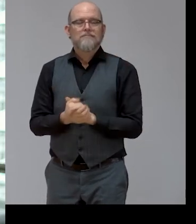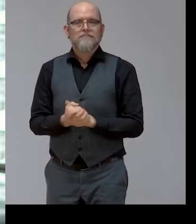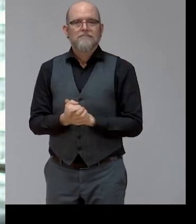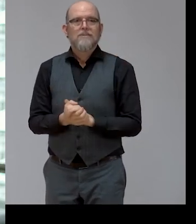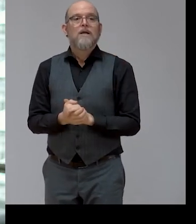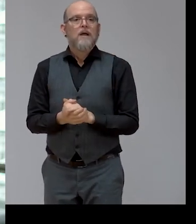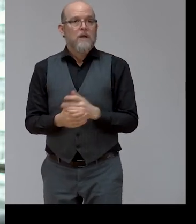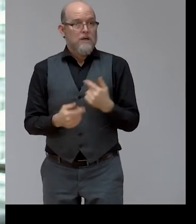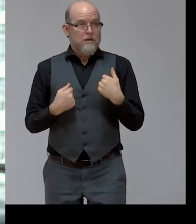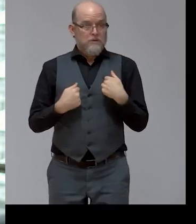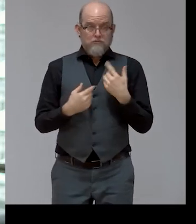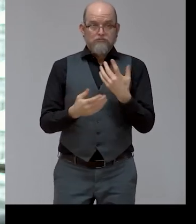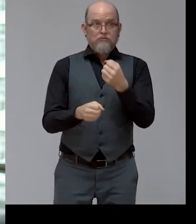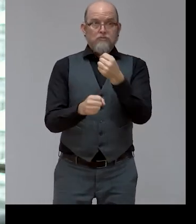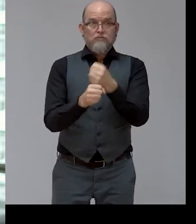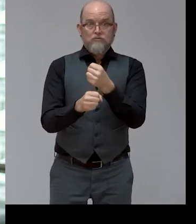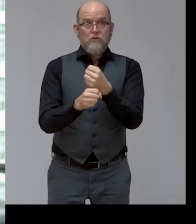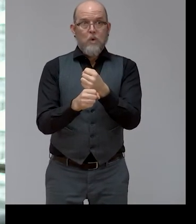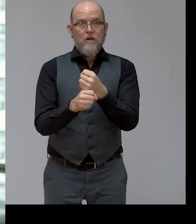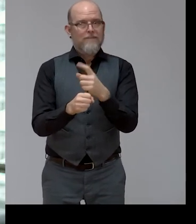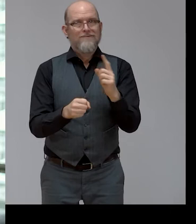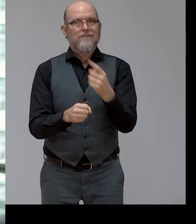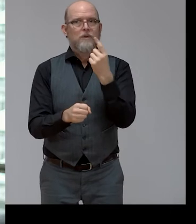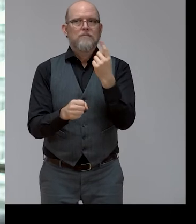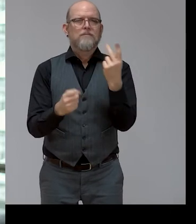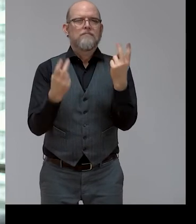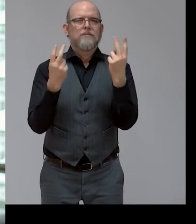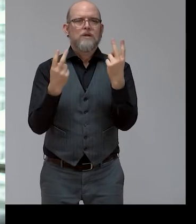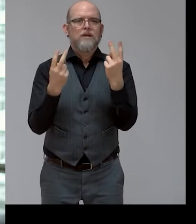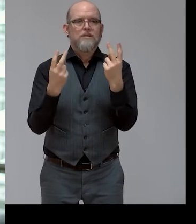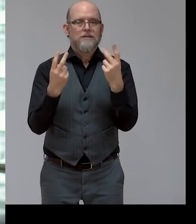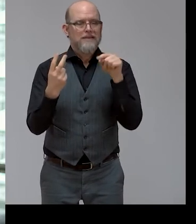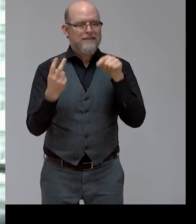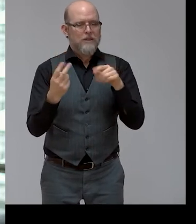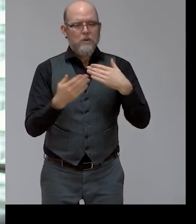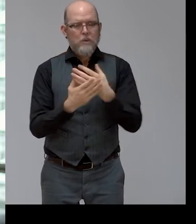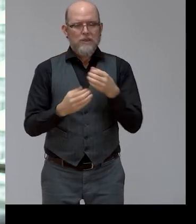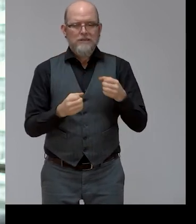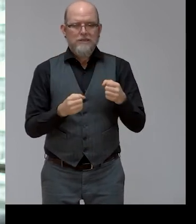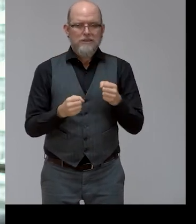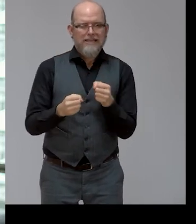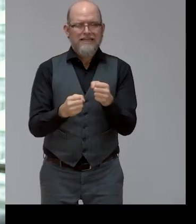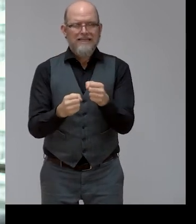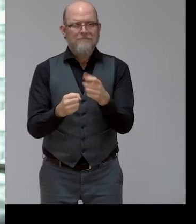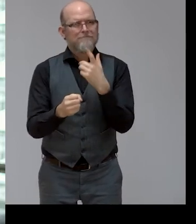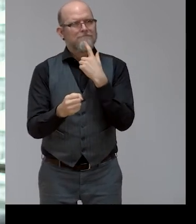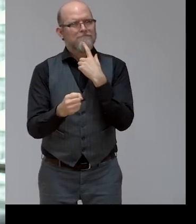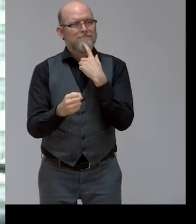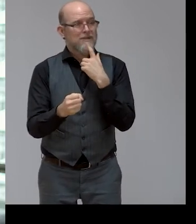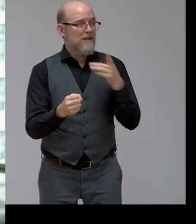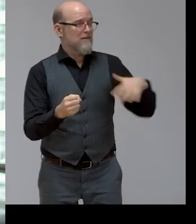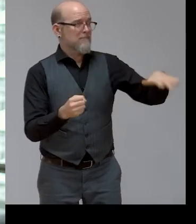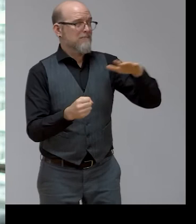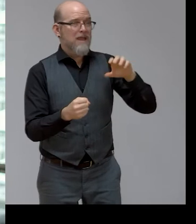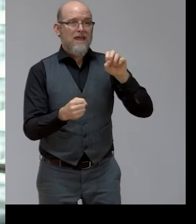priorities of the new strategy. Together with Member States, the Commission will work towards better labour